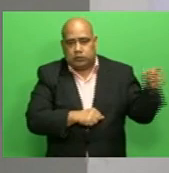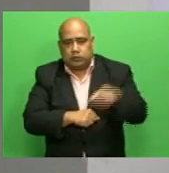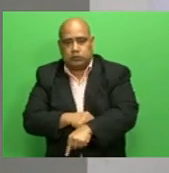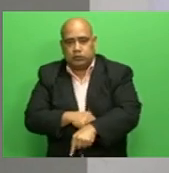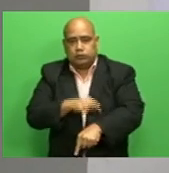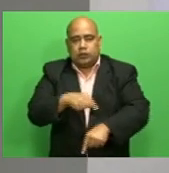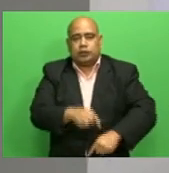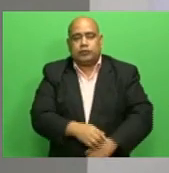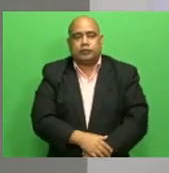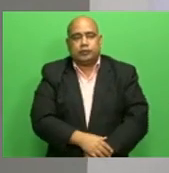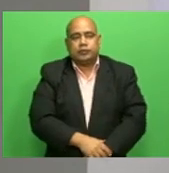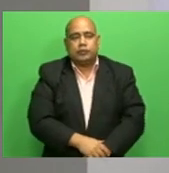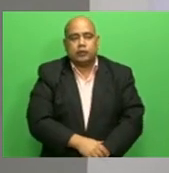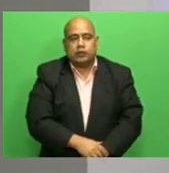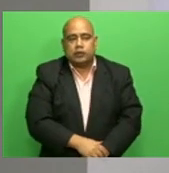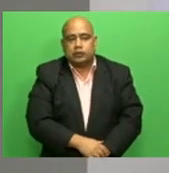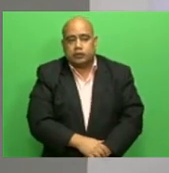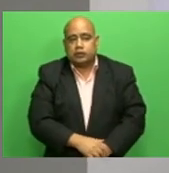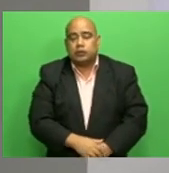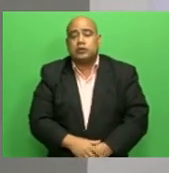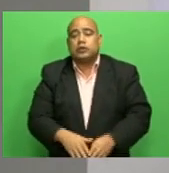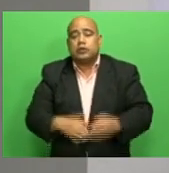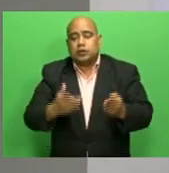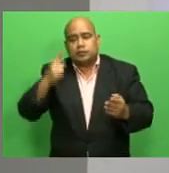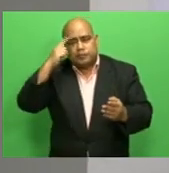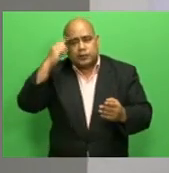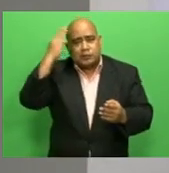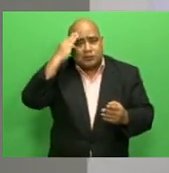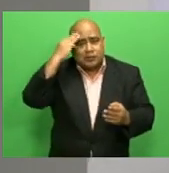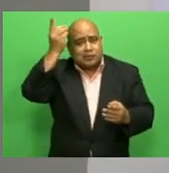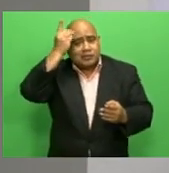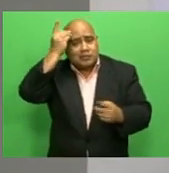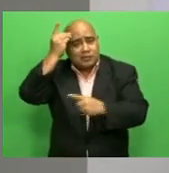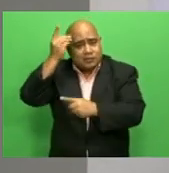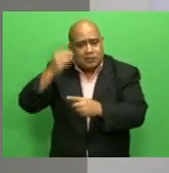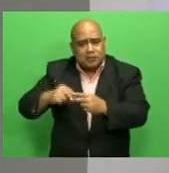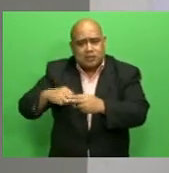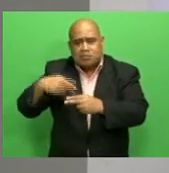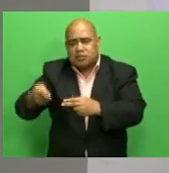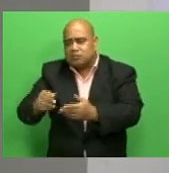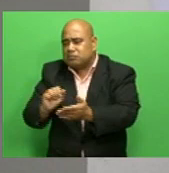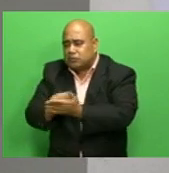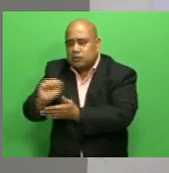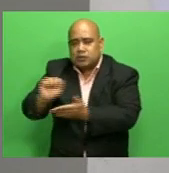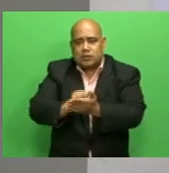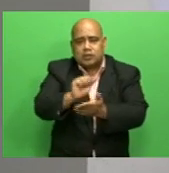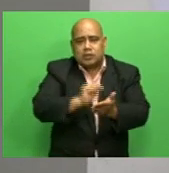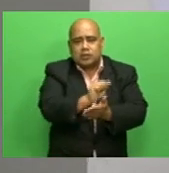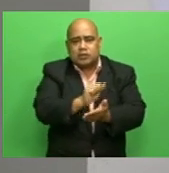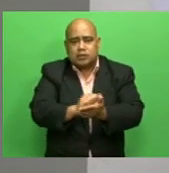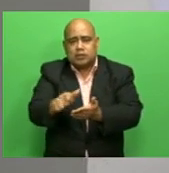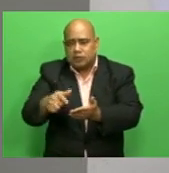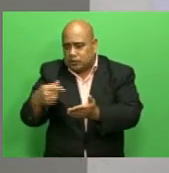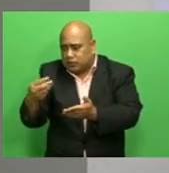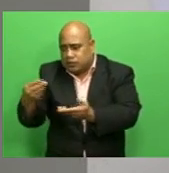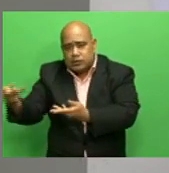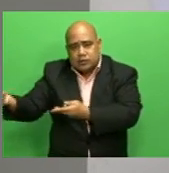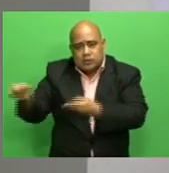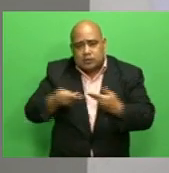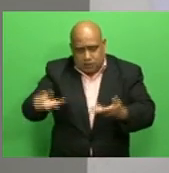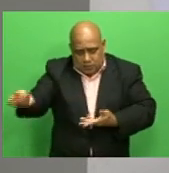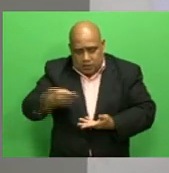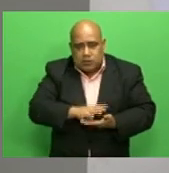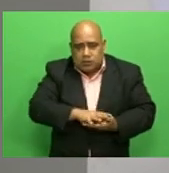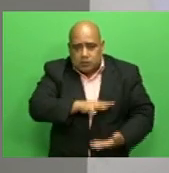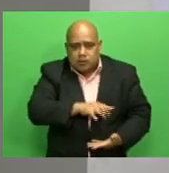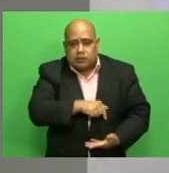We have, you mom and dad is to plant and sell their crops. And I don't know as far as I could. Mom was not a